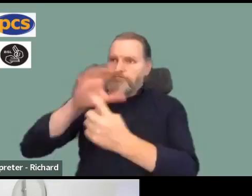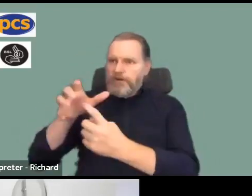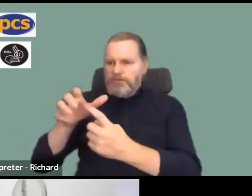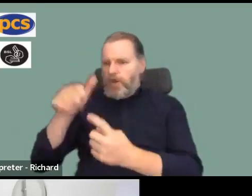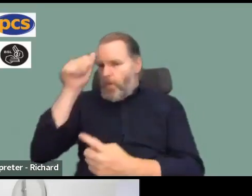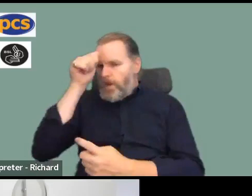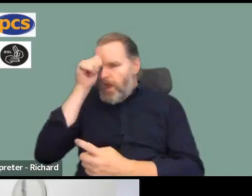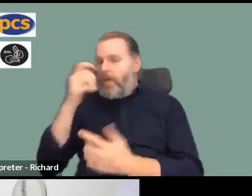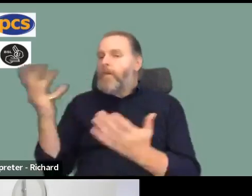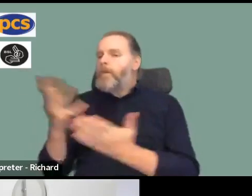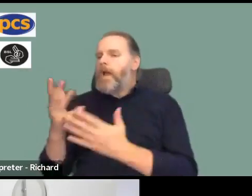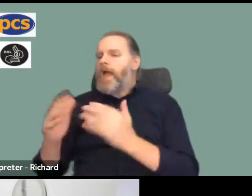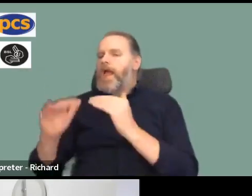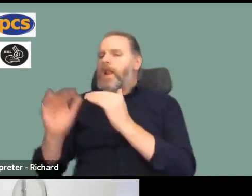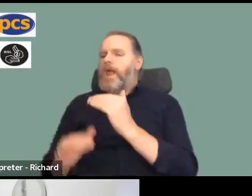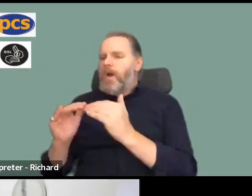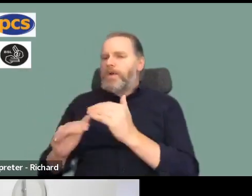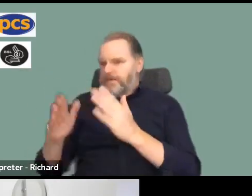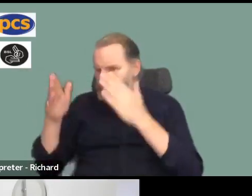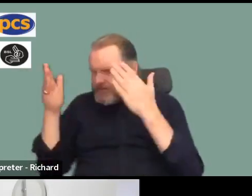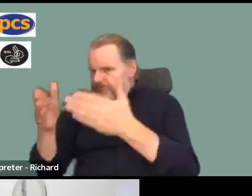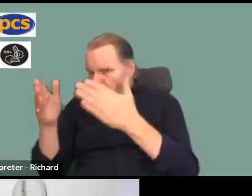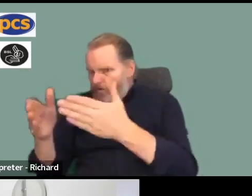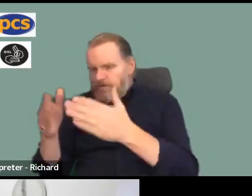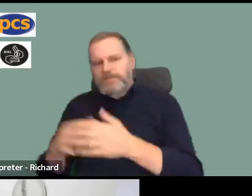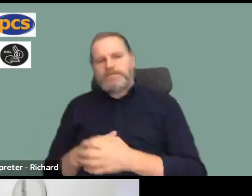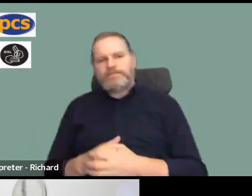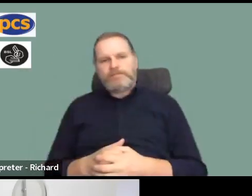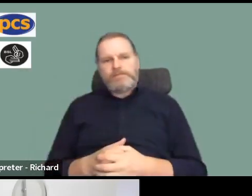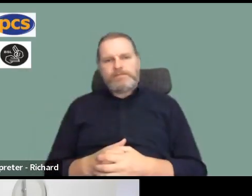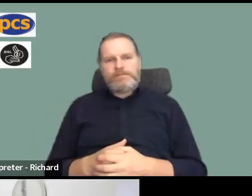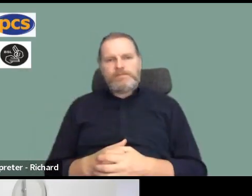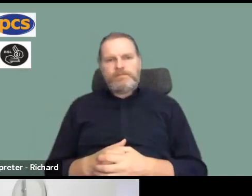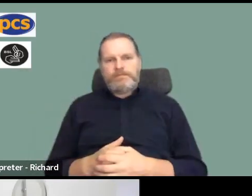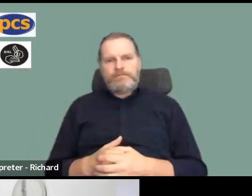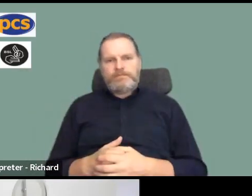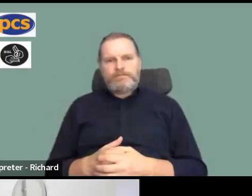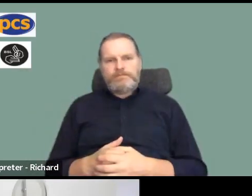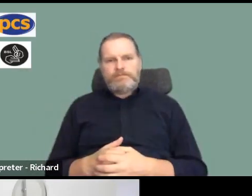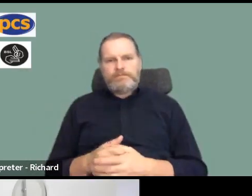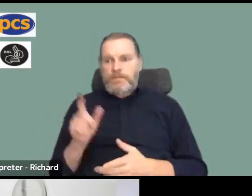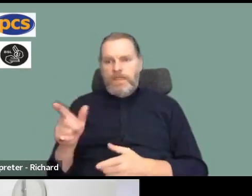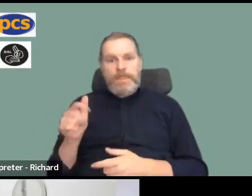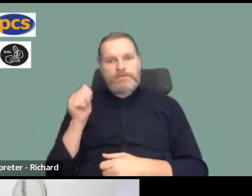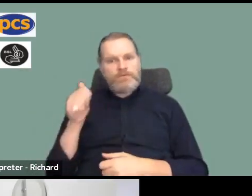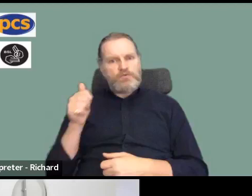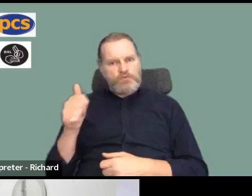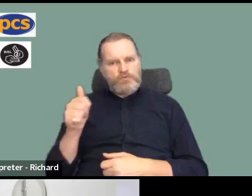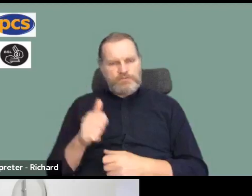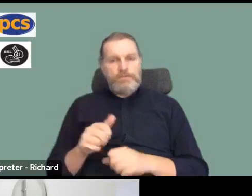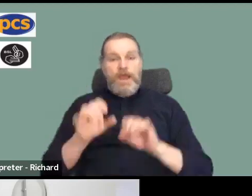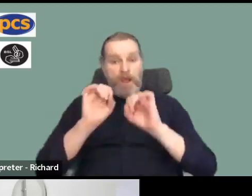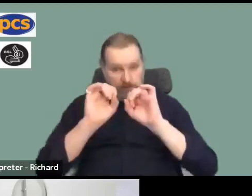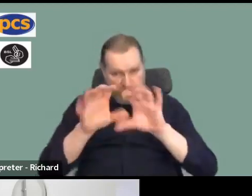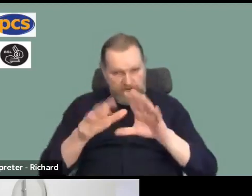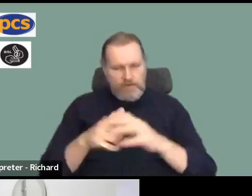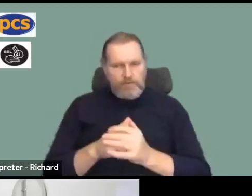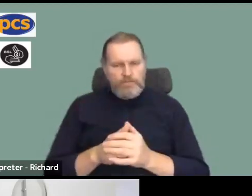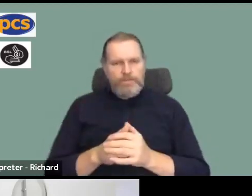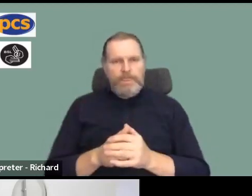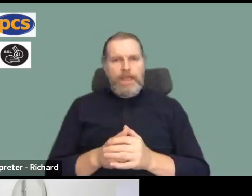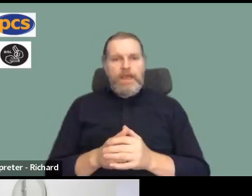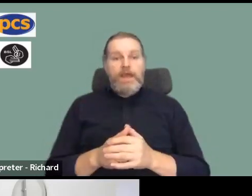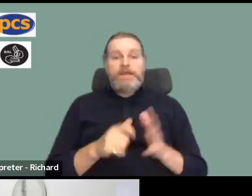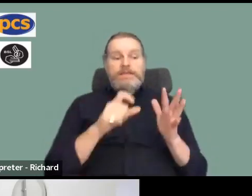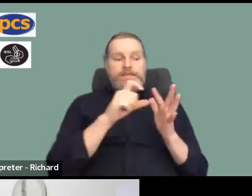get in. And that picture, I just want to say here, is actually quite encouraging. And I'm just going to give you an example. In our two biggest groups,